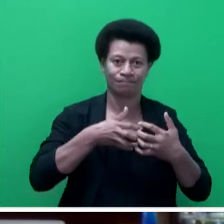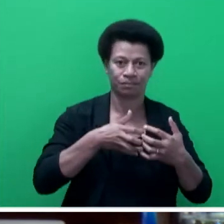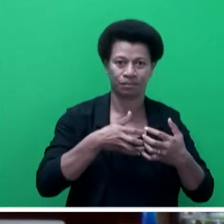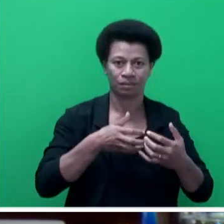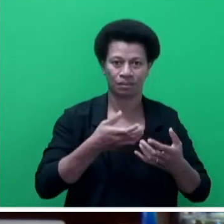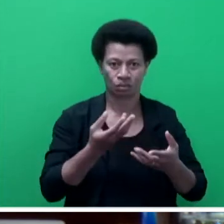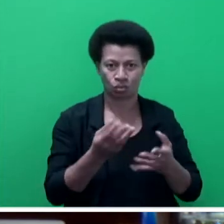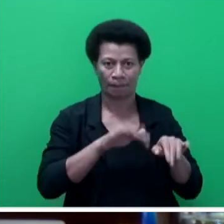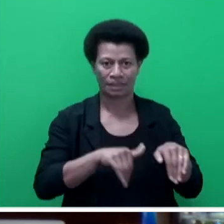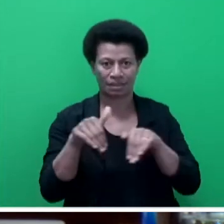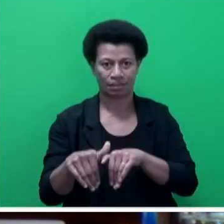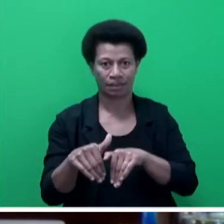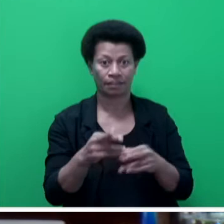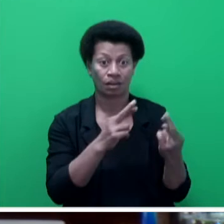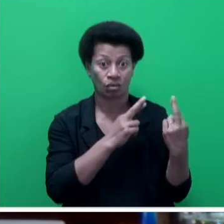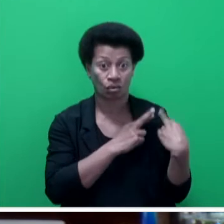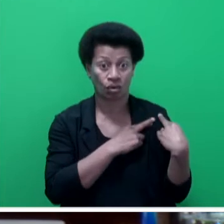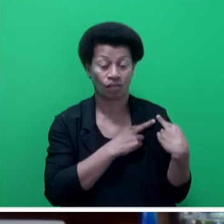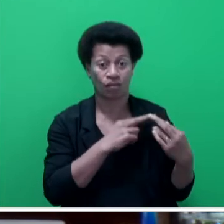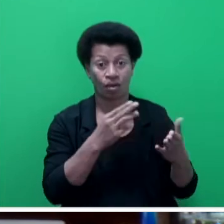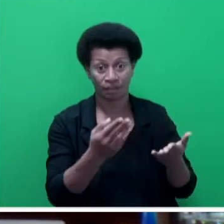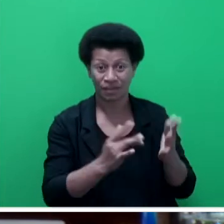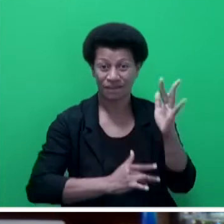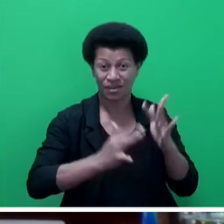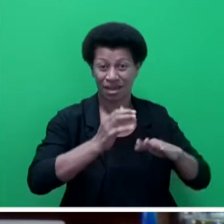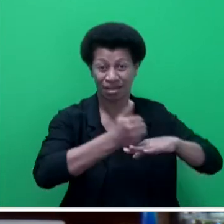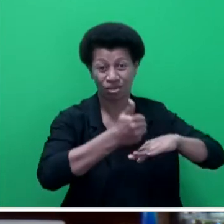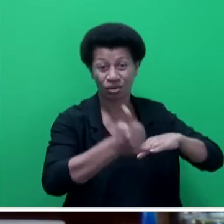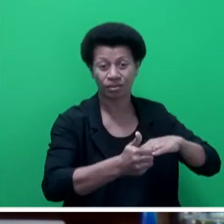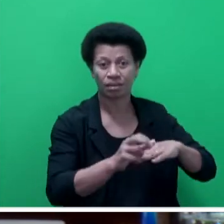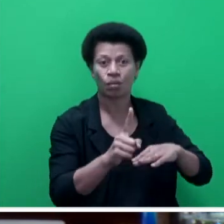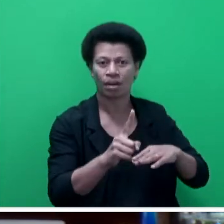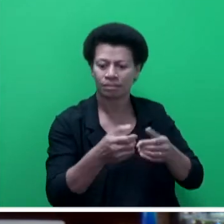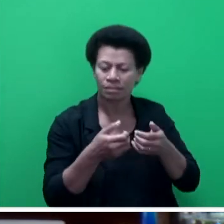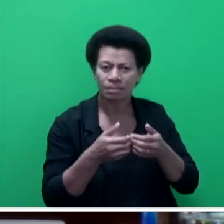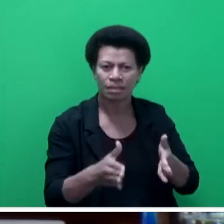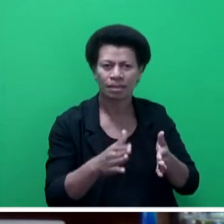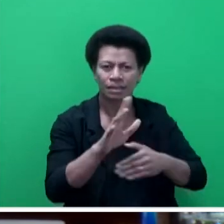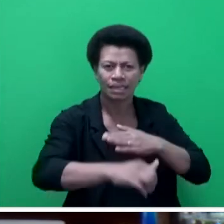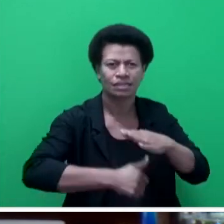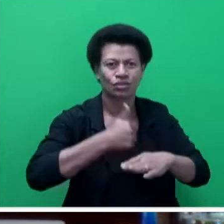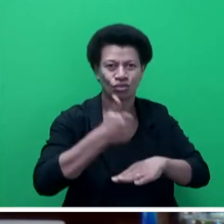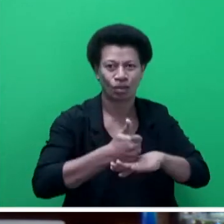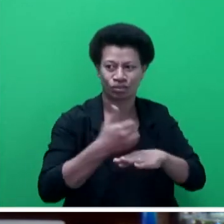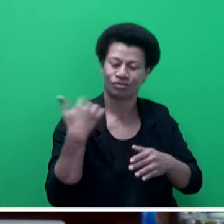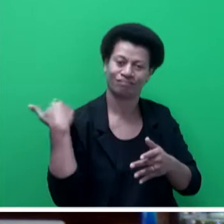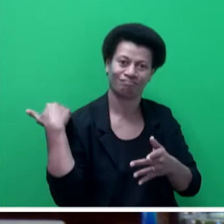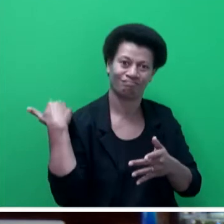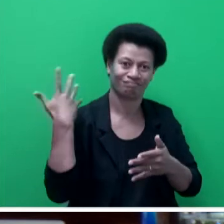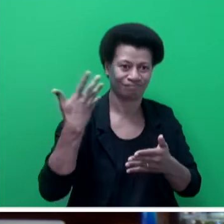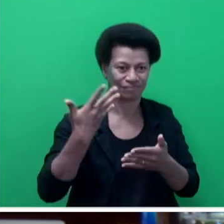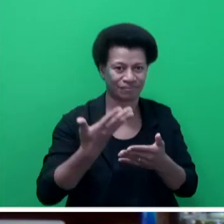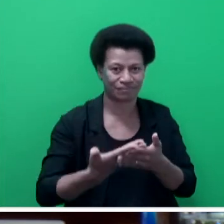sir, the role of National Fire Authority's services has evolved since its establishment. The essential